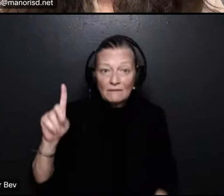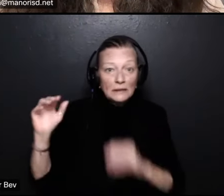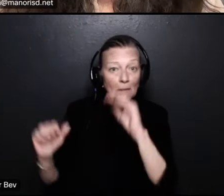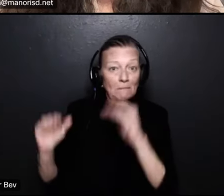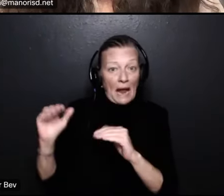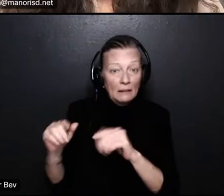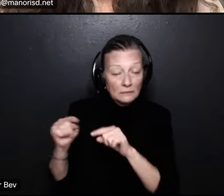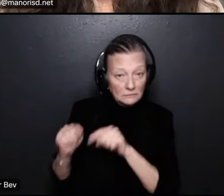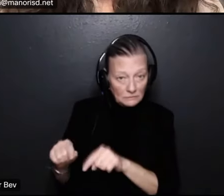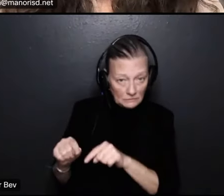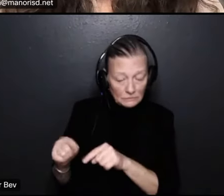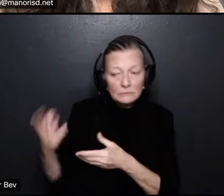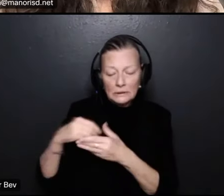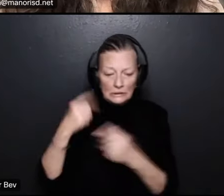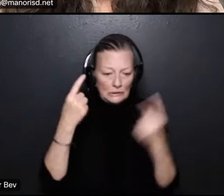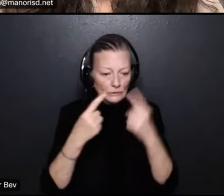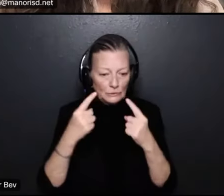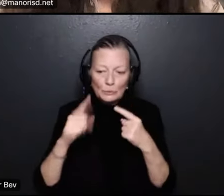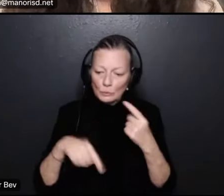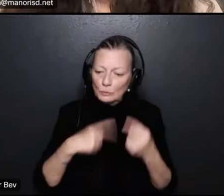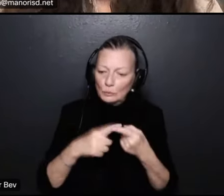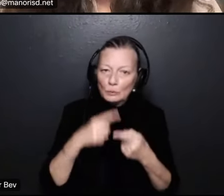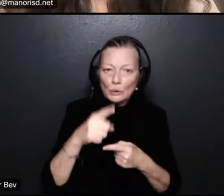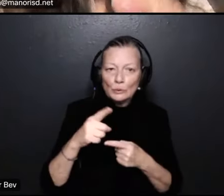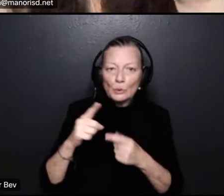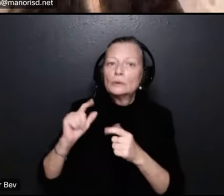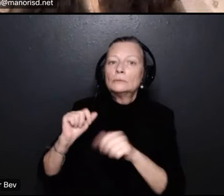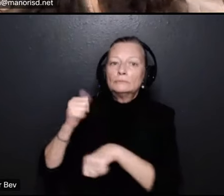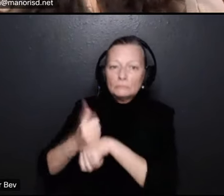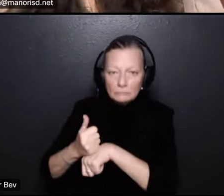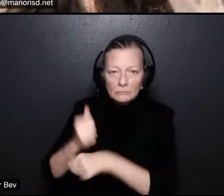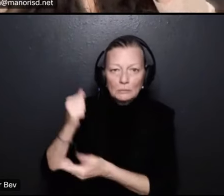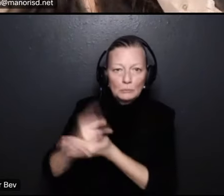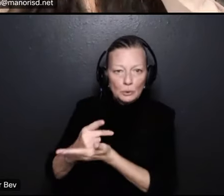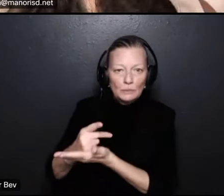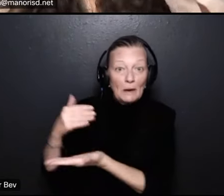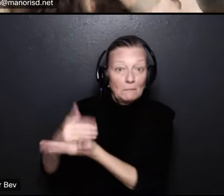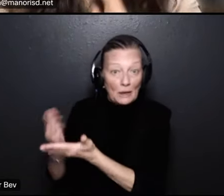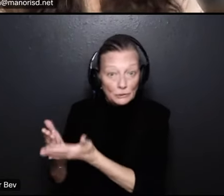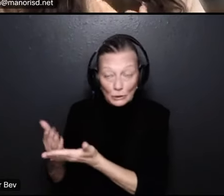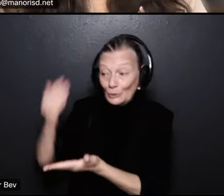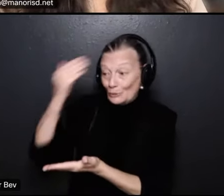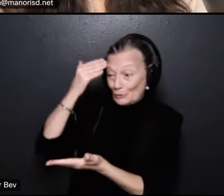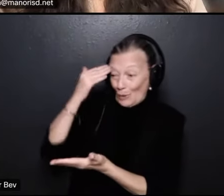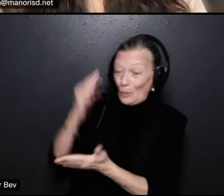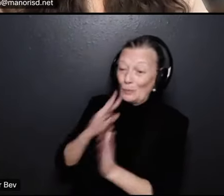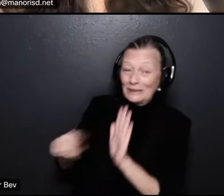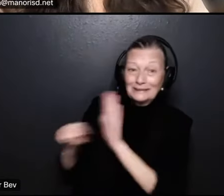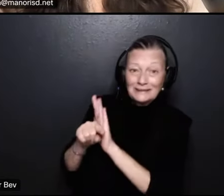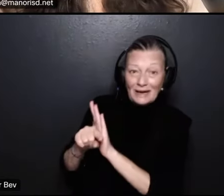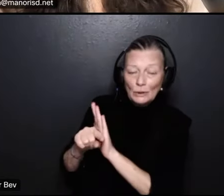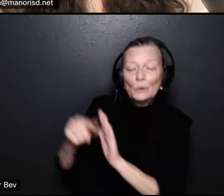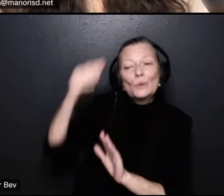account whenever you um adopt the budget so if we're adopting a deficit budget we're knowing that we're going to draw some amount down